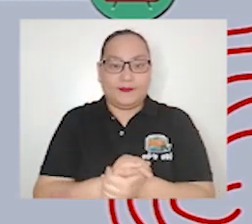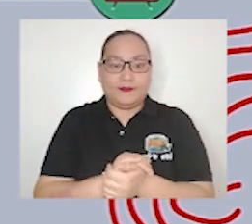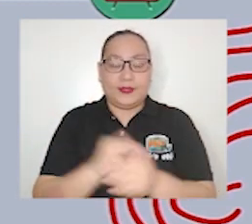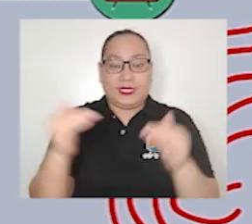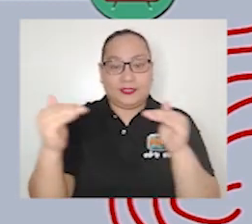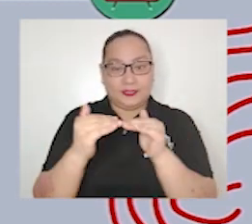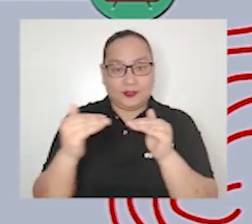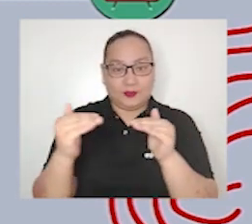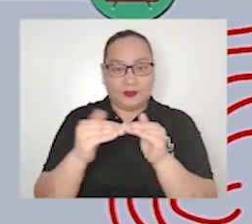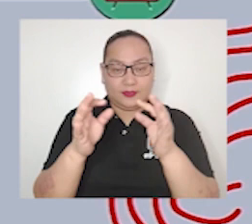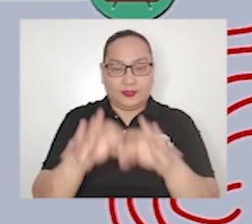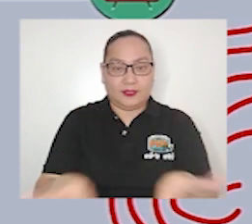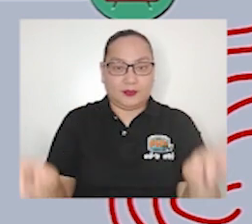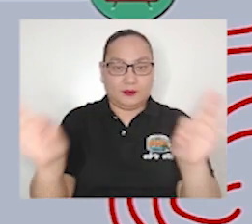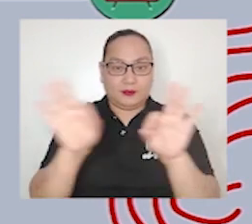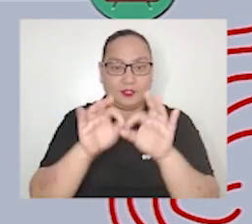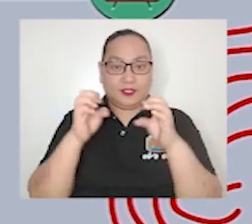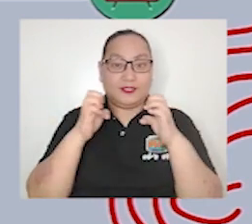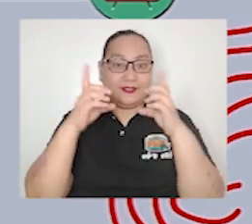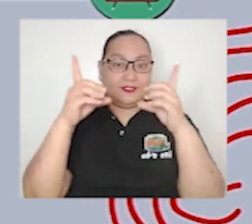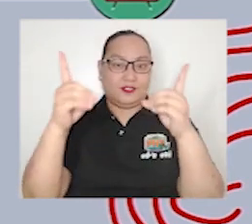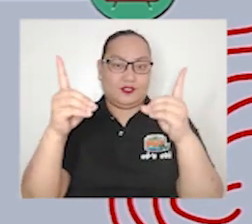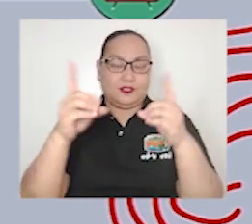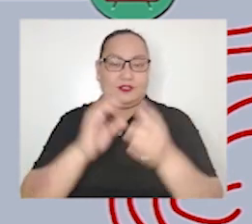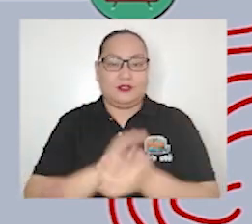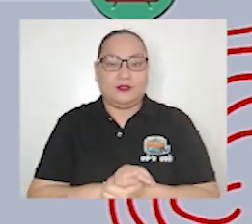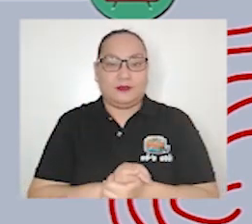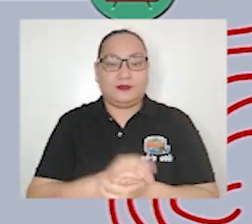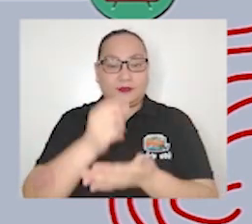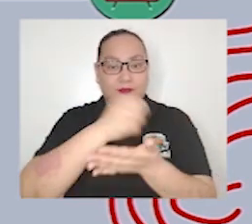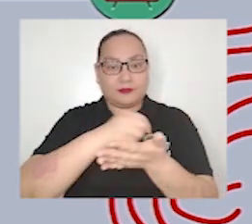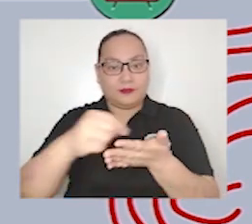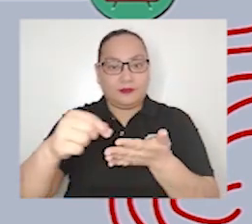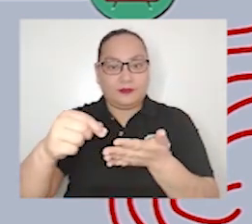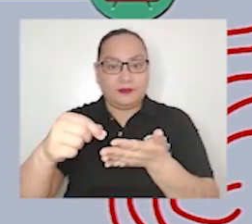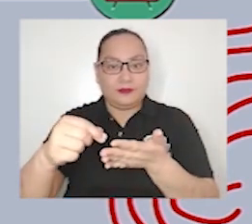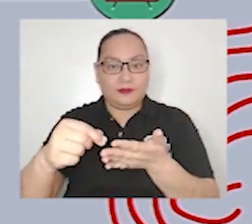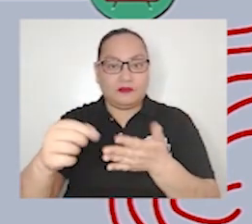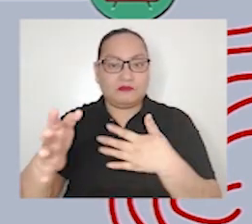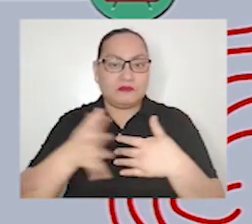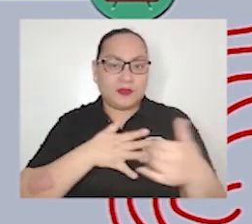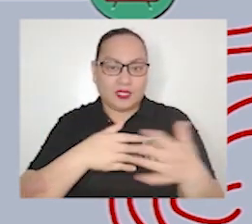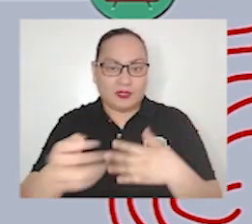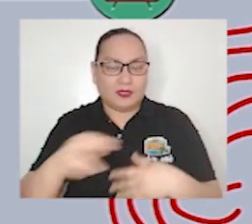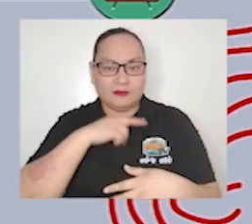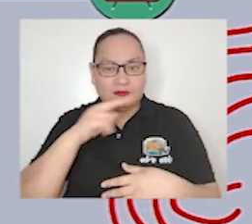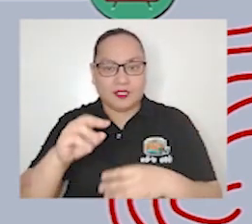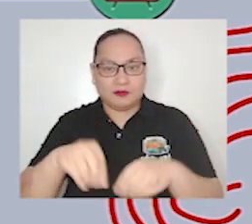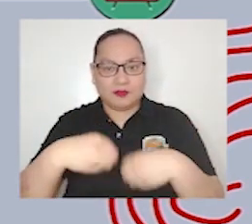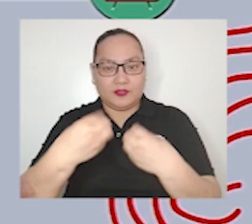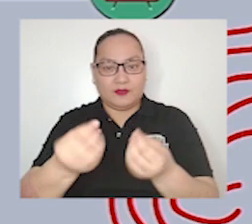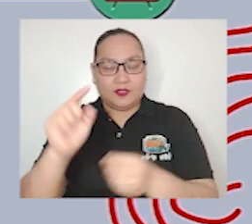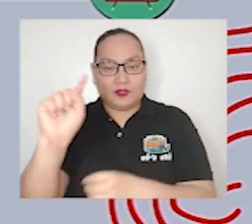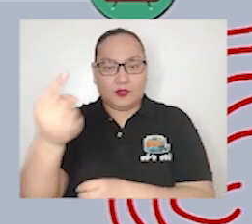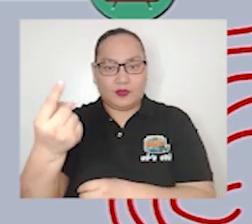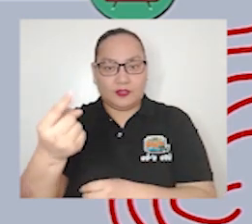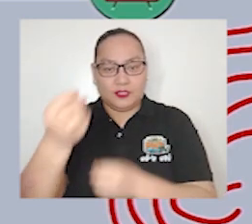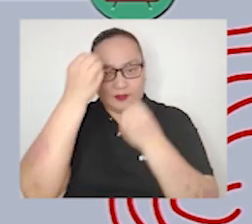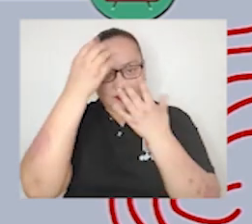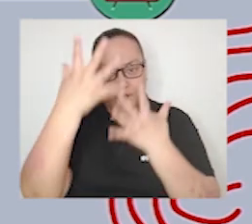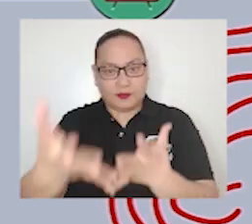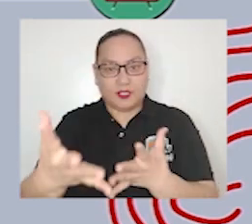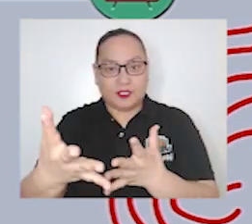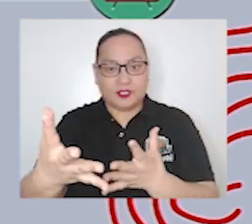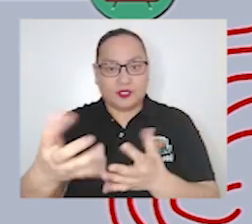journalism does not only provide the information to people but it as well educates by